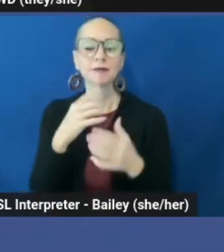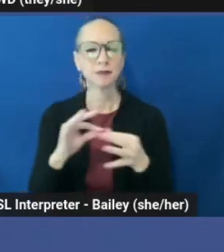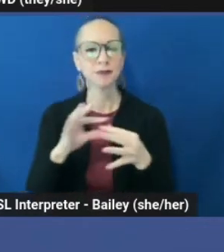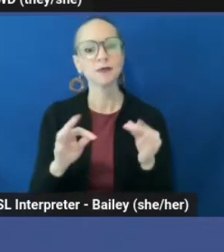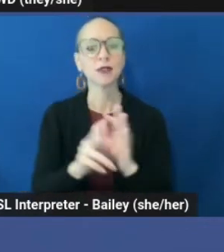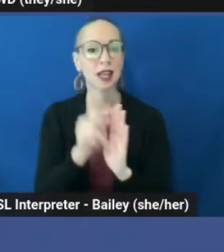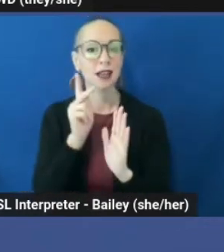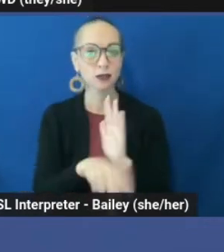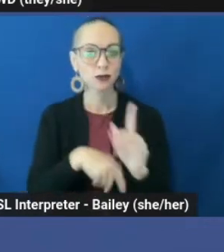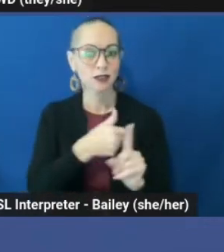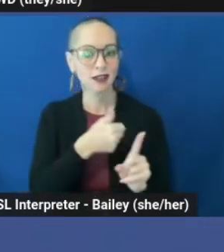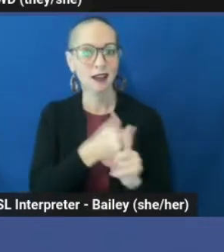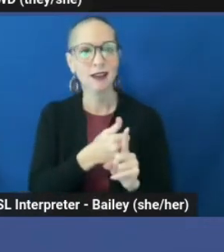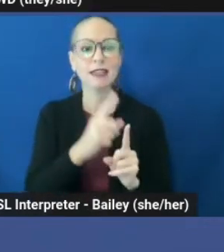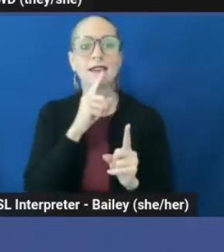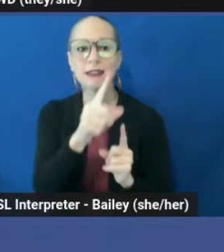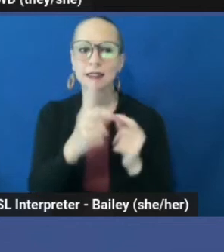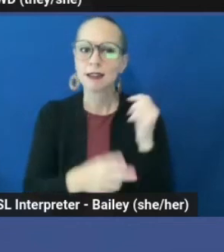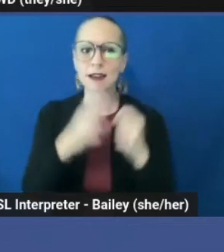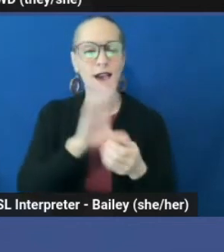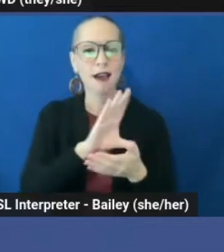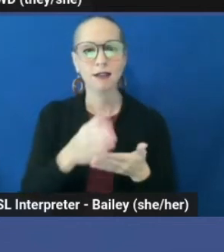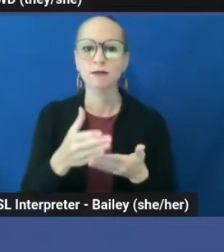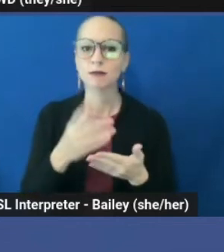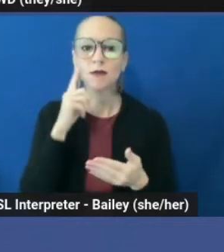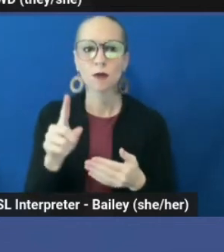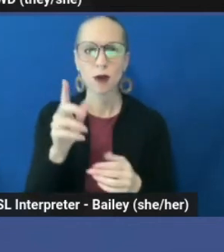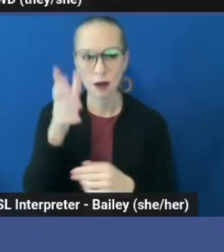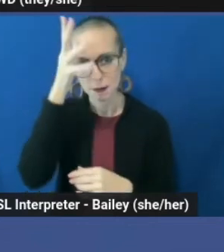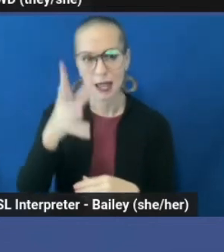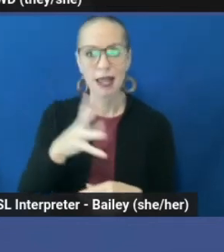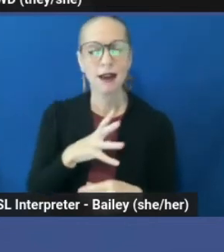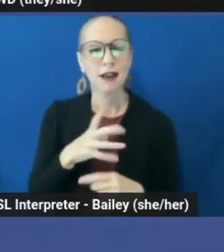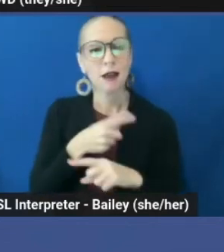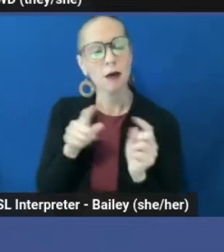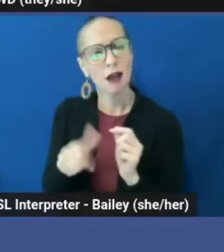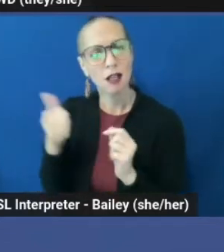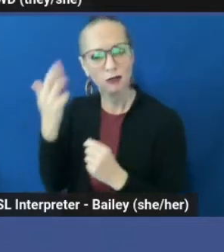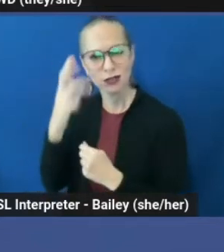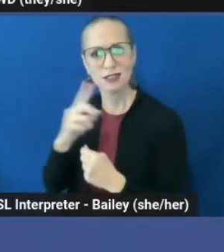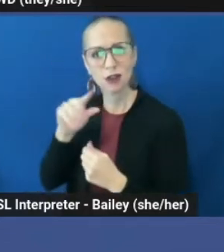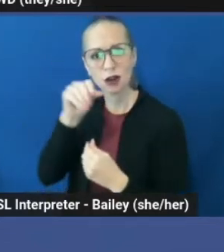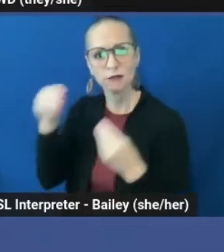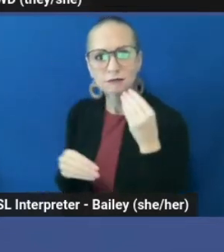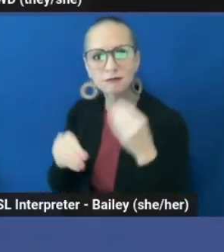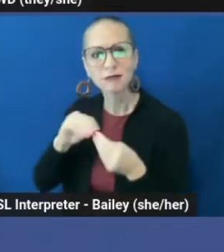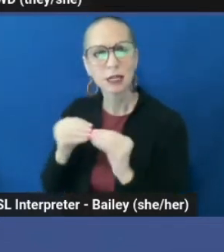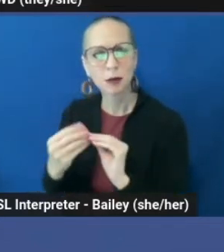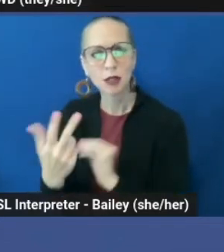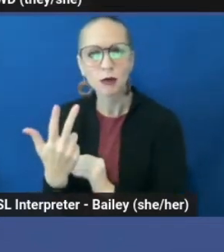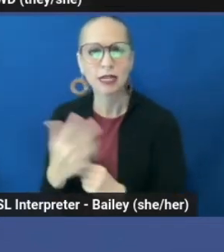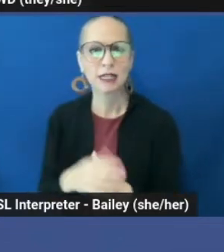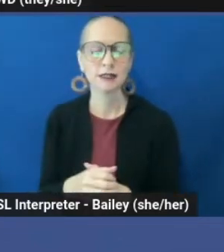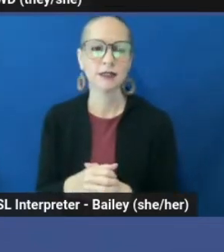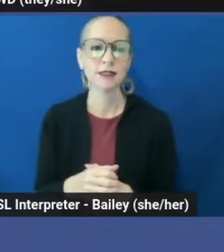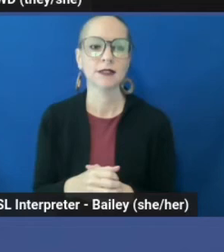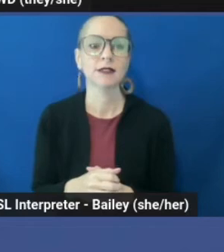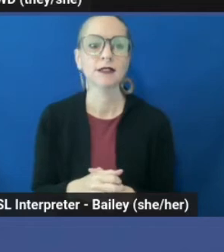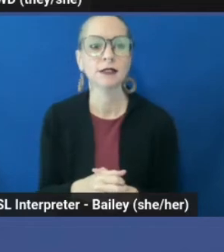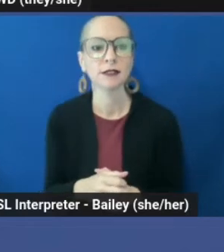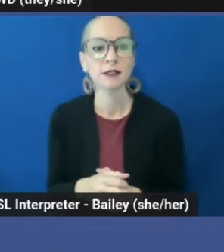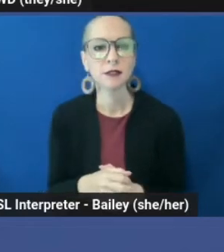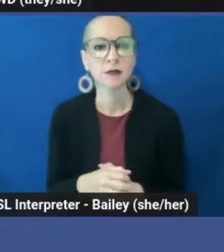in men. Although unintentional injuries is number three, and I feel like there's something to unpack there. And then,